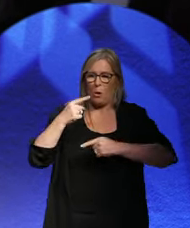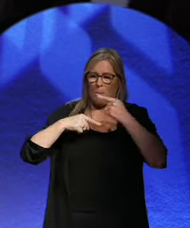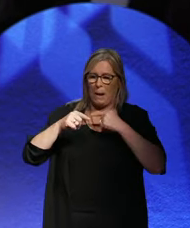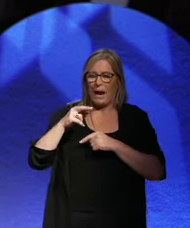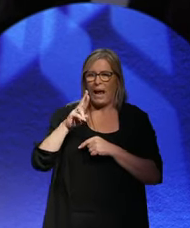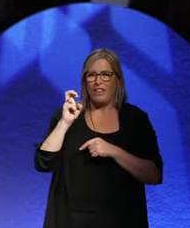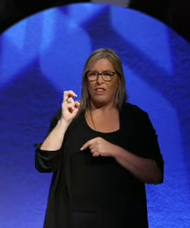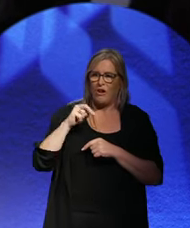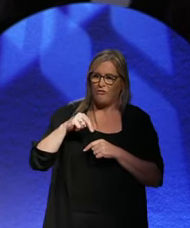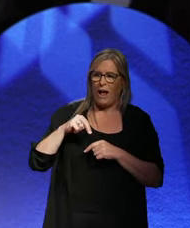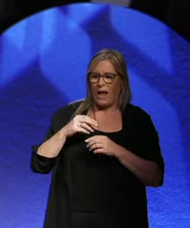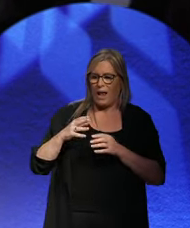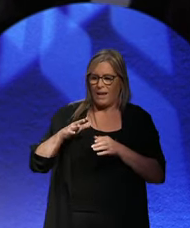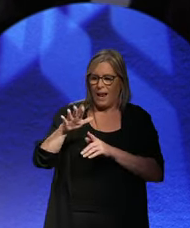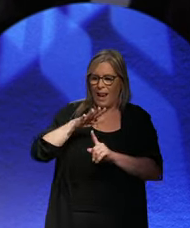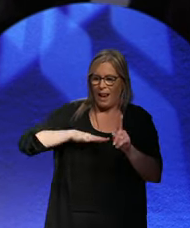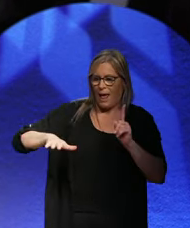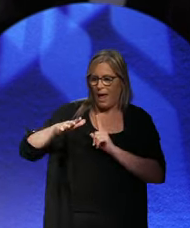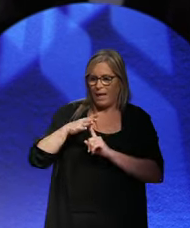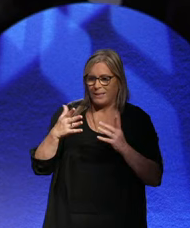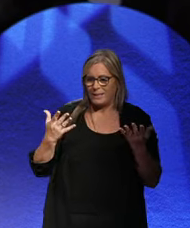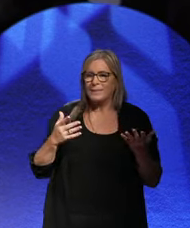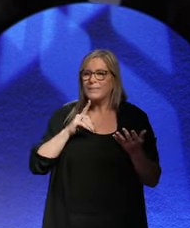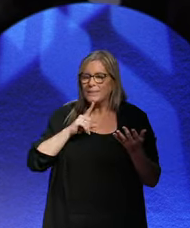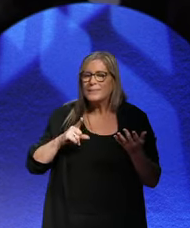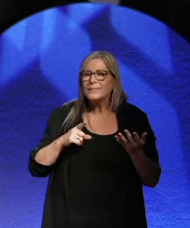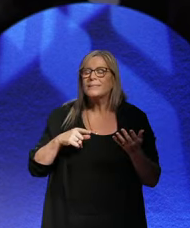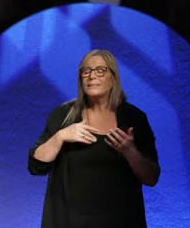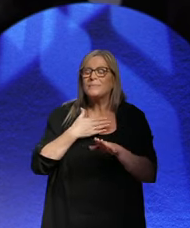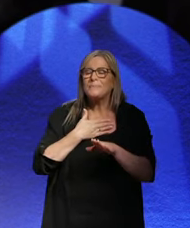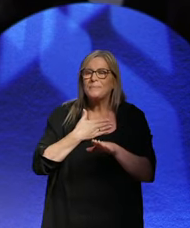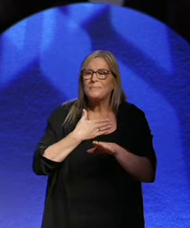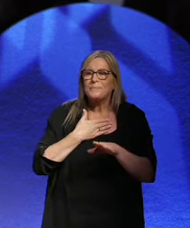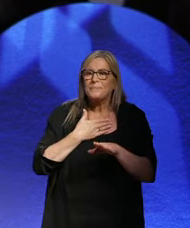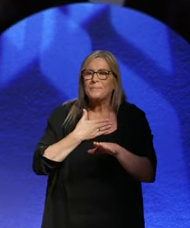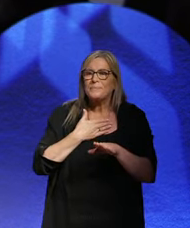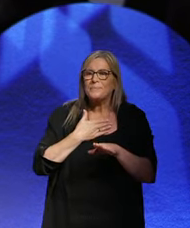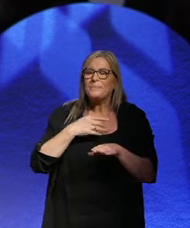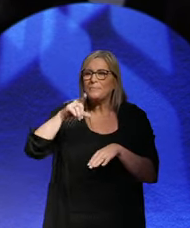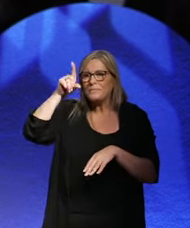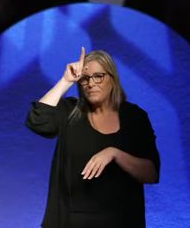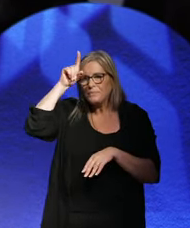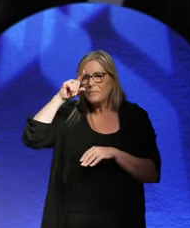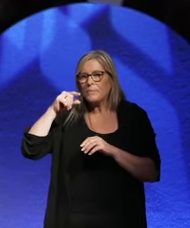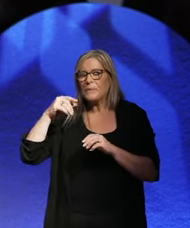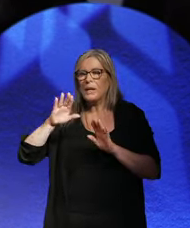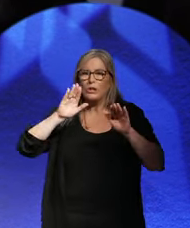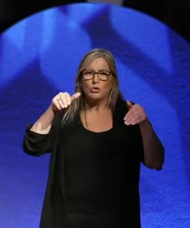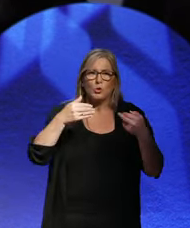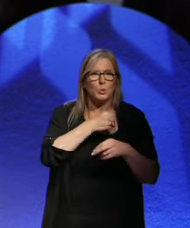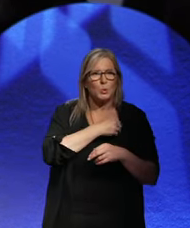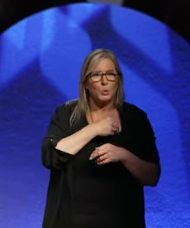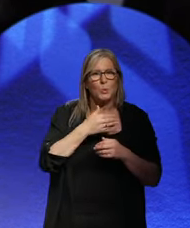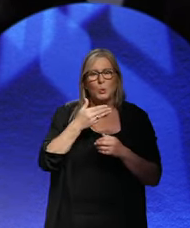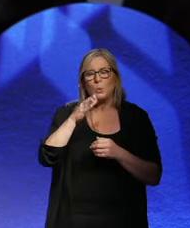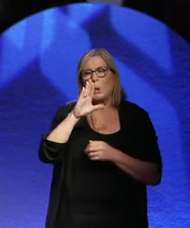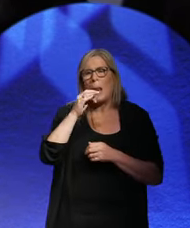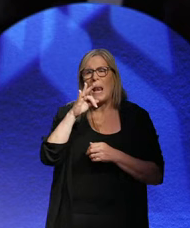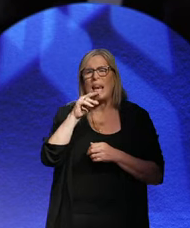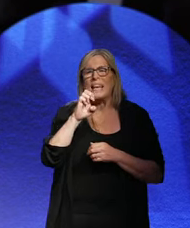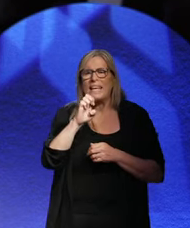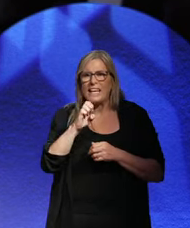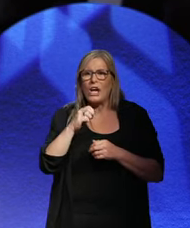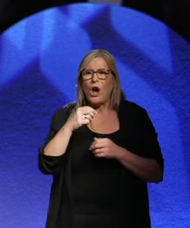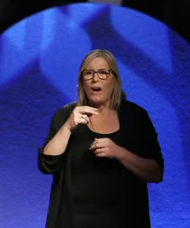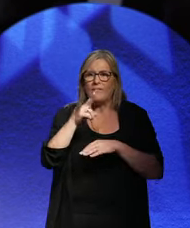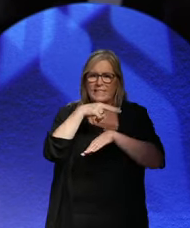with armaments. That was unheard of. Then he took Germany into the League of Nations as well. So Germany was part